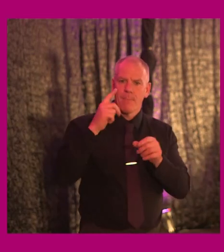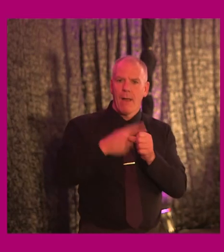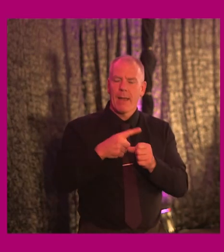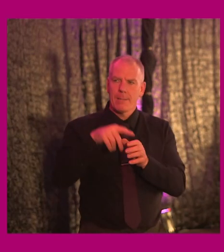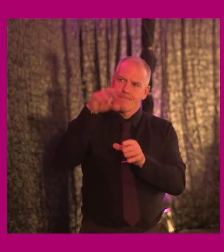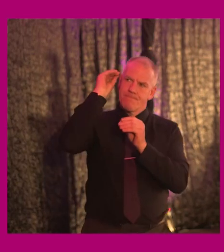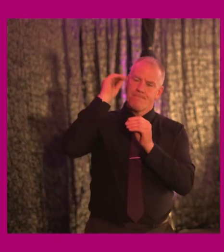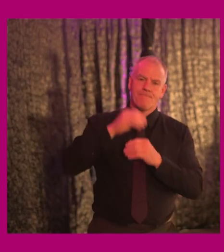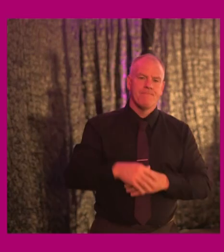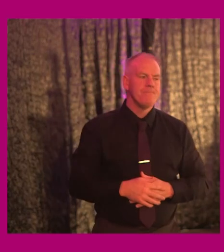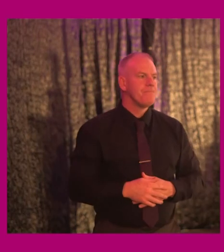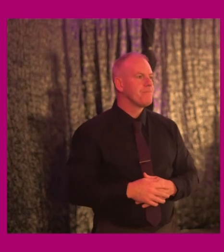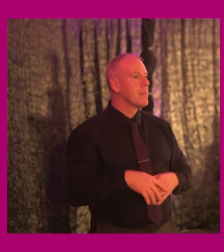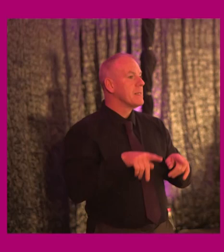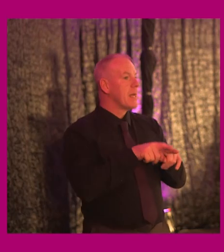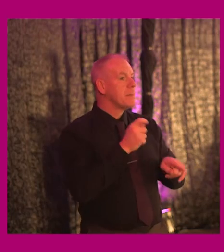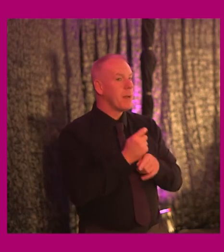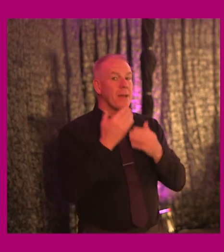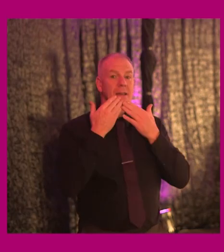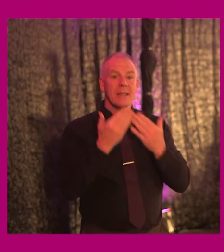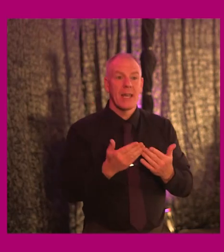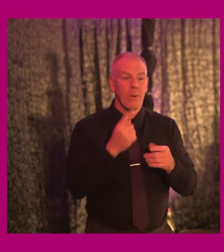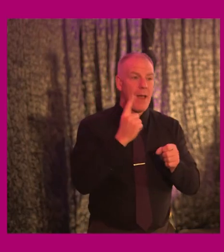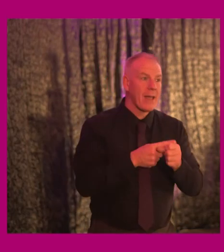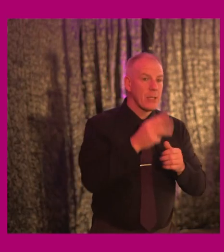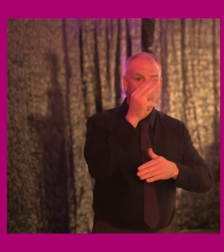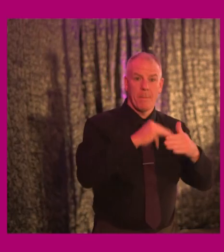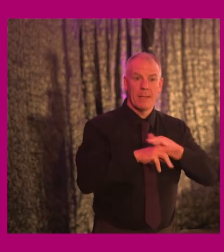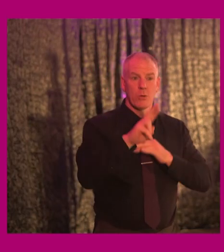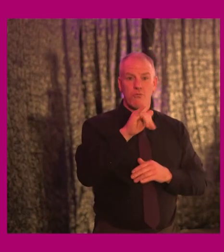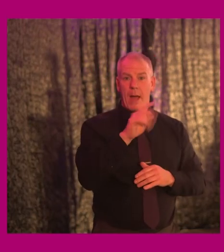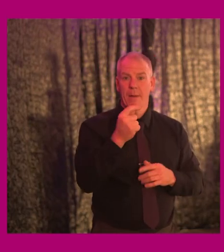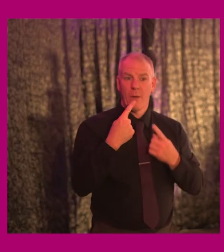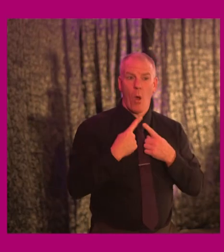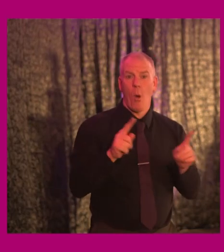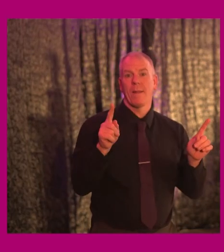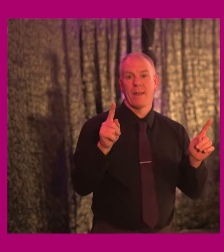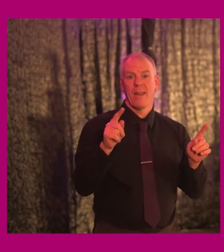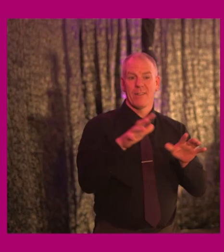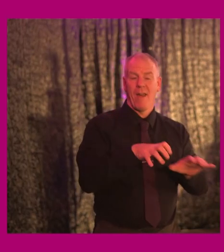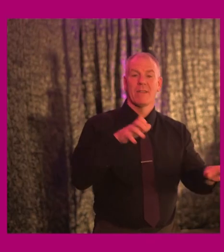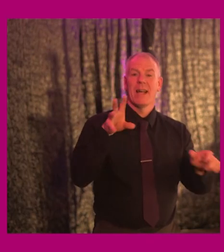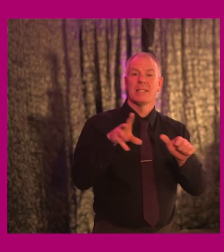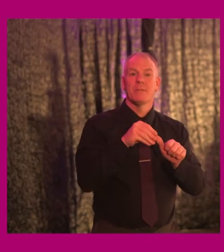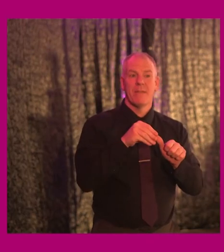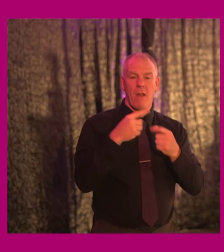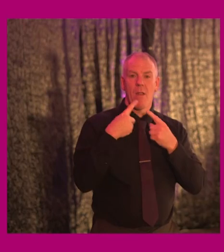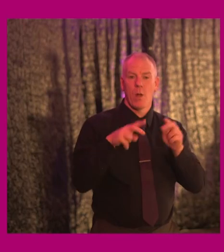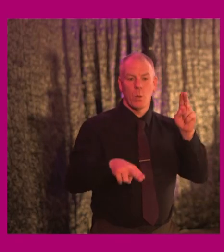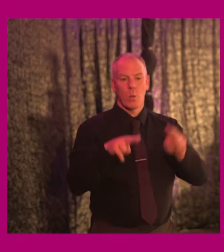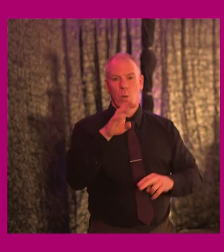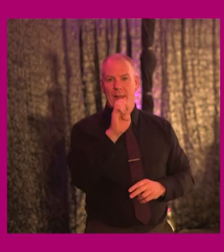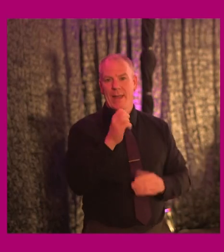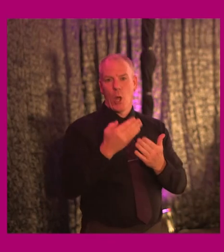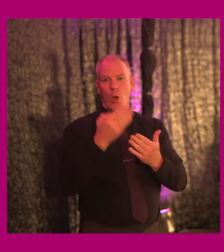absorb. I also want to say thank you very much again to Minister Rabbit for opening the conference and particularly for launching the new e